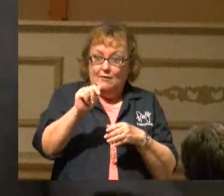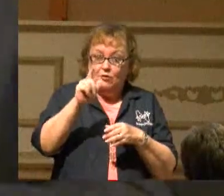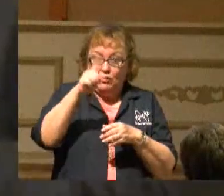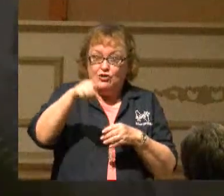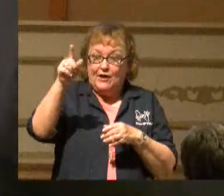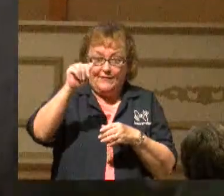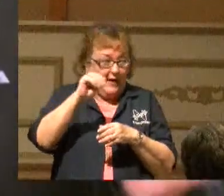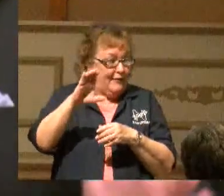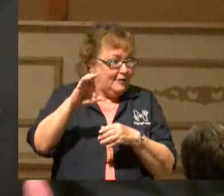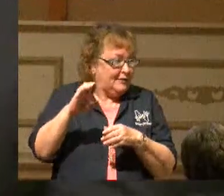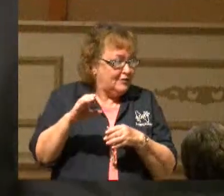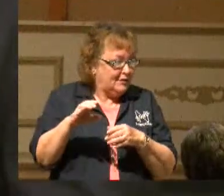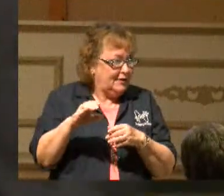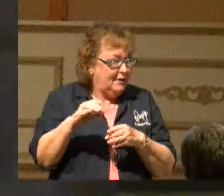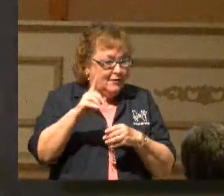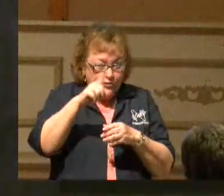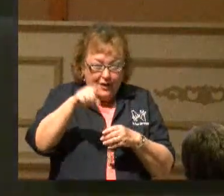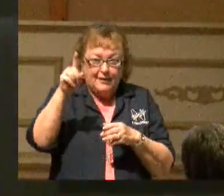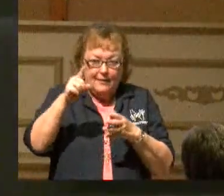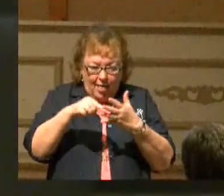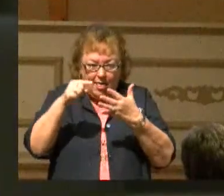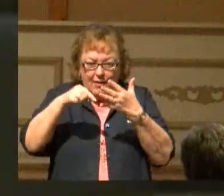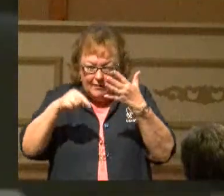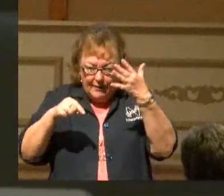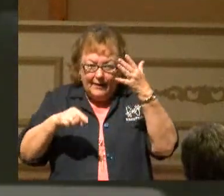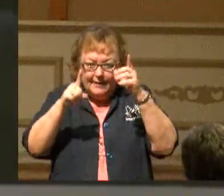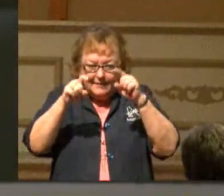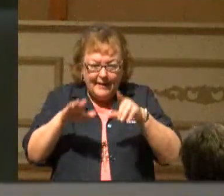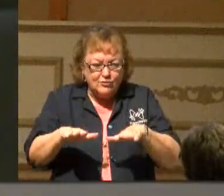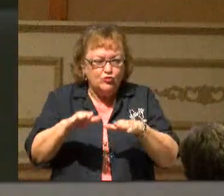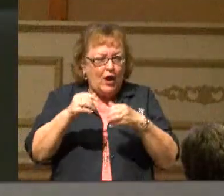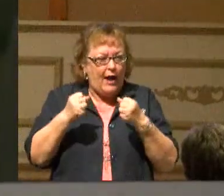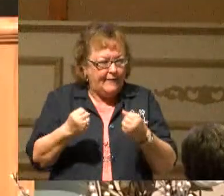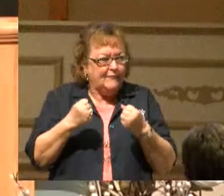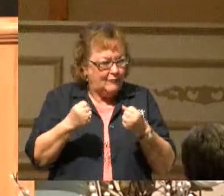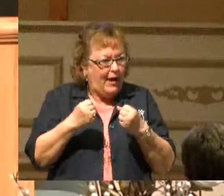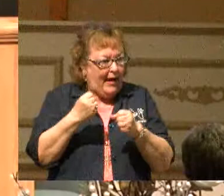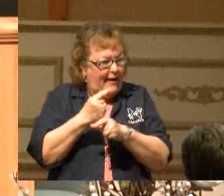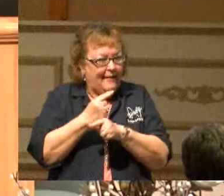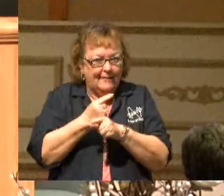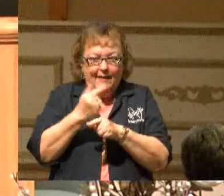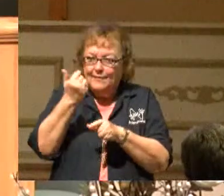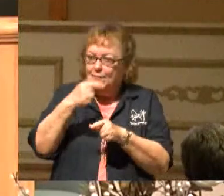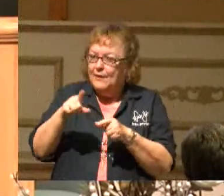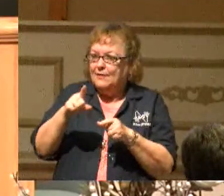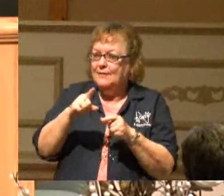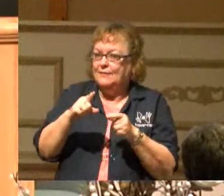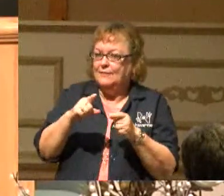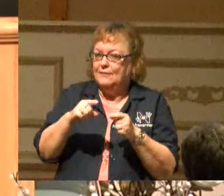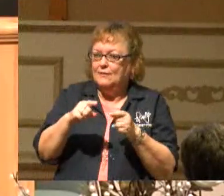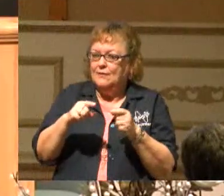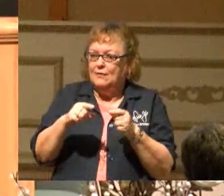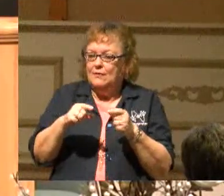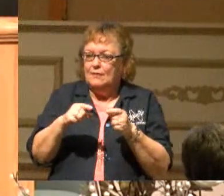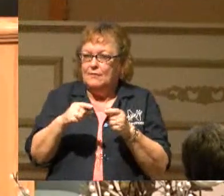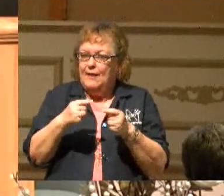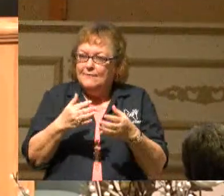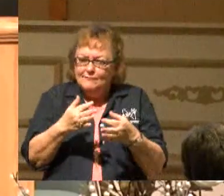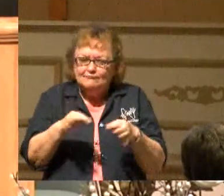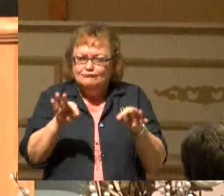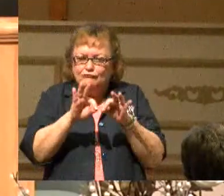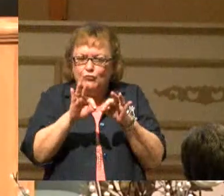You're going to check all the things that you know of to check. You're going to take it on a test drive. Anybody who's worth their salt is going to do that.